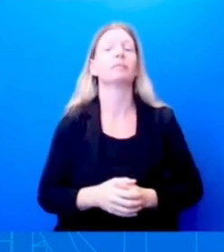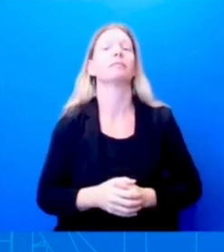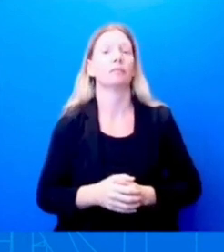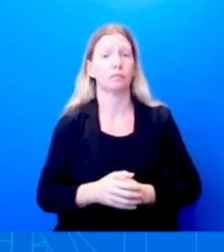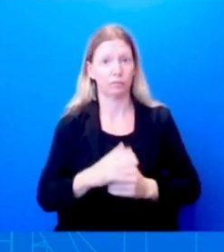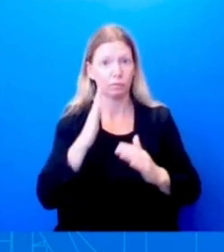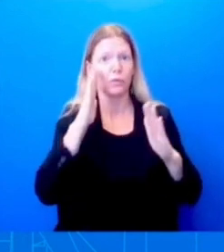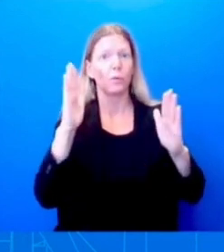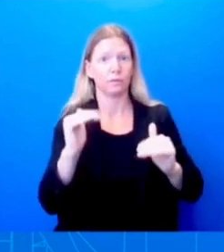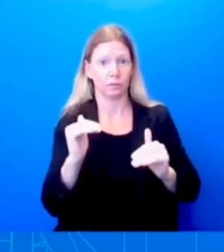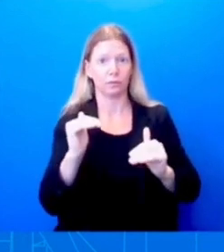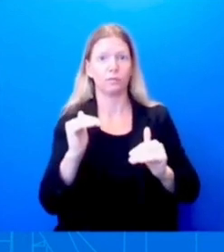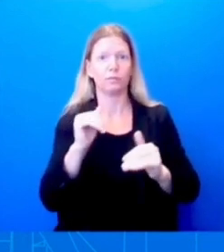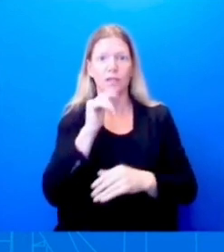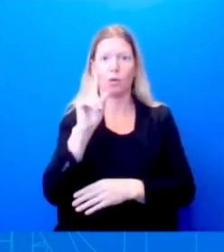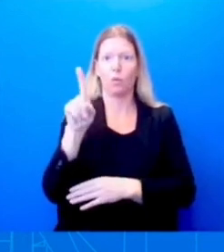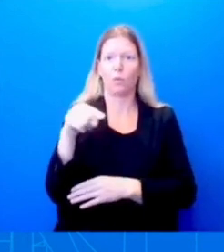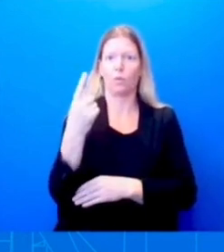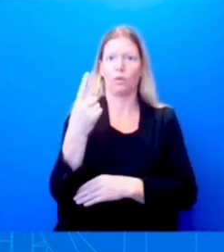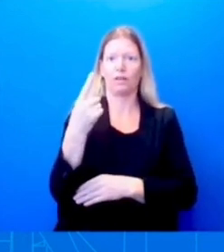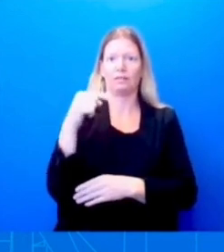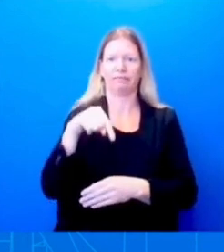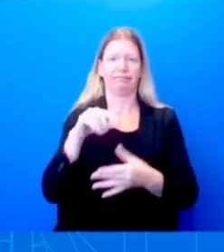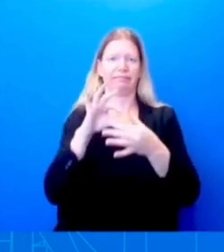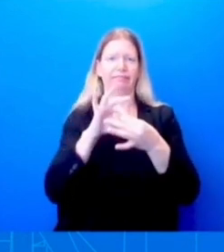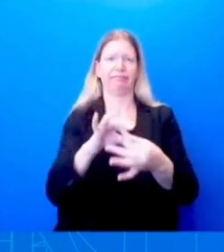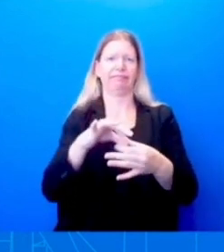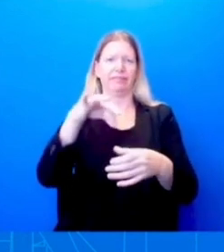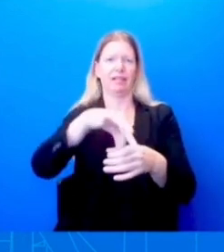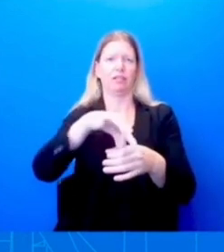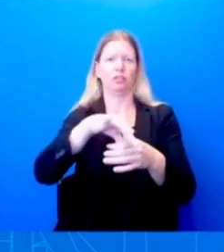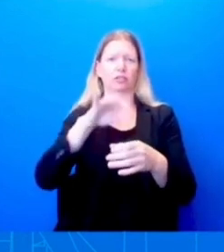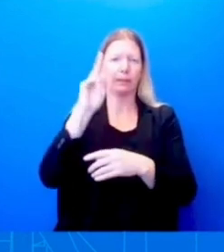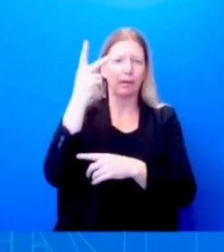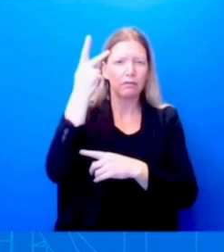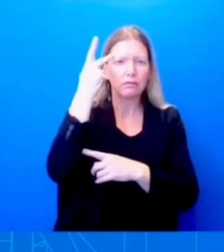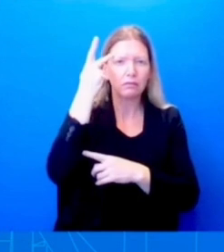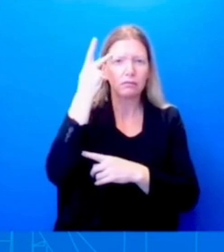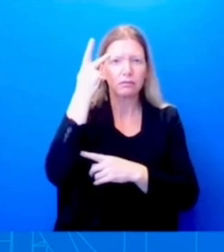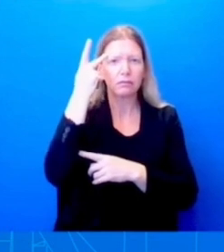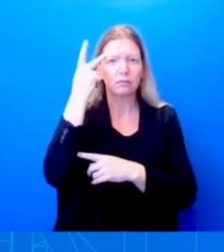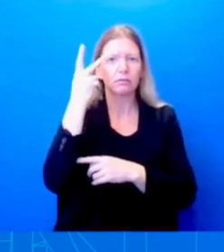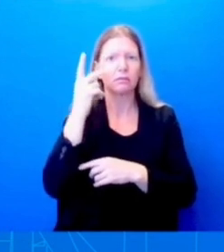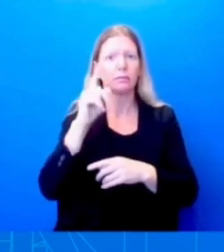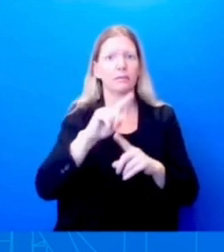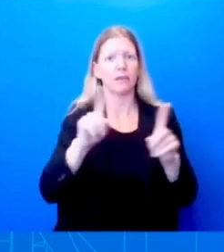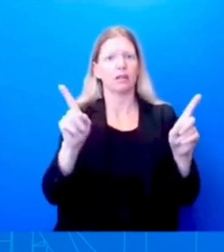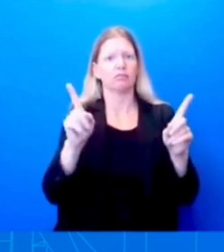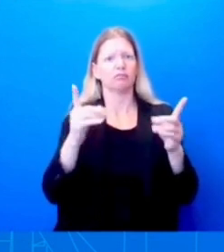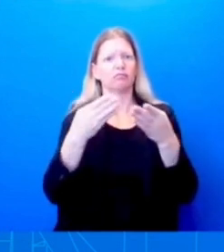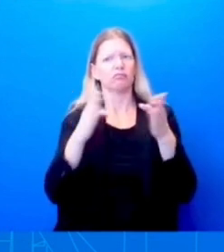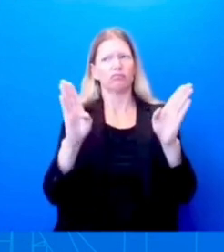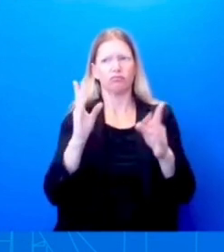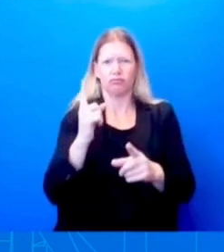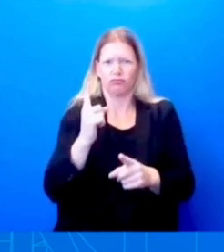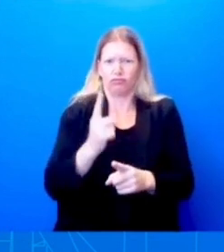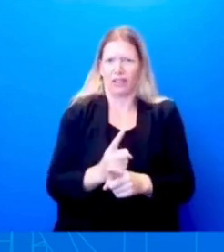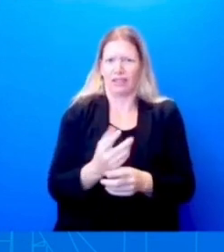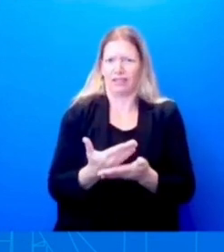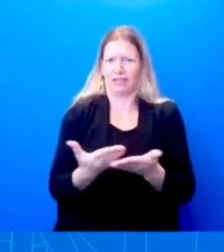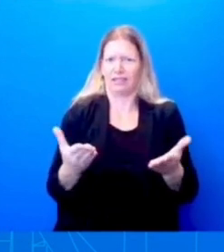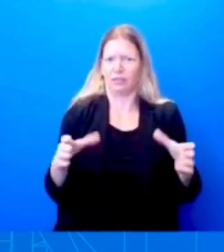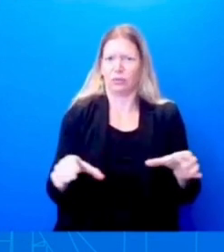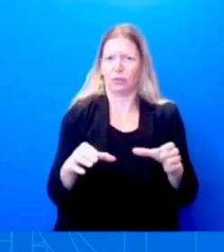electoral politics, but simply because it's the right thing to do. The President has been incredibly